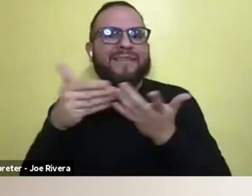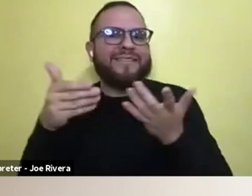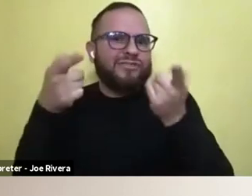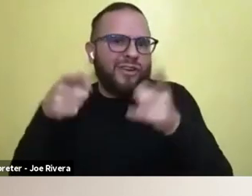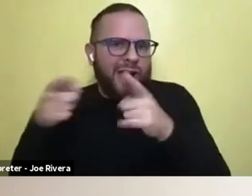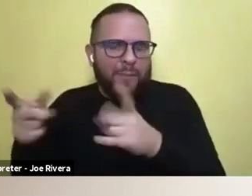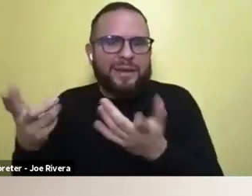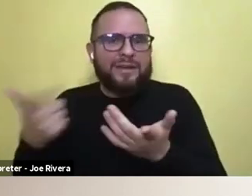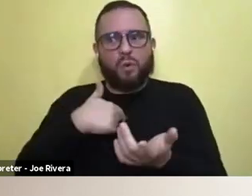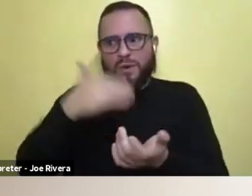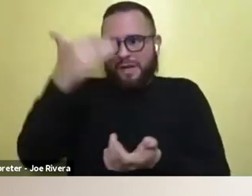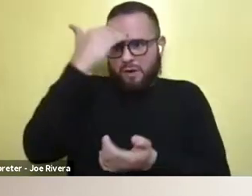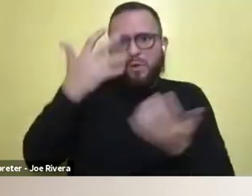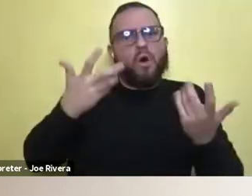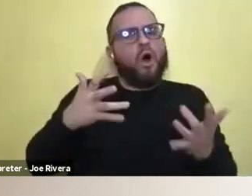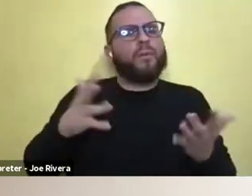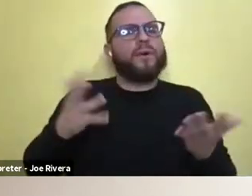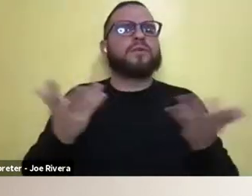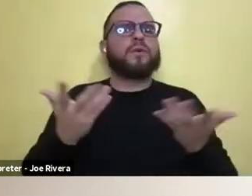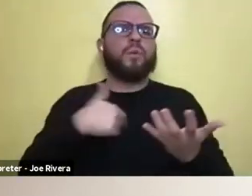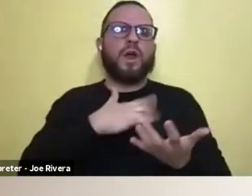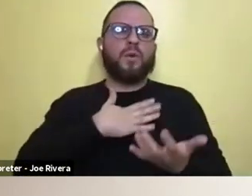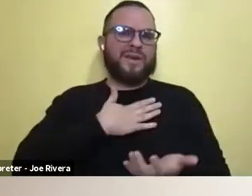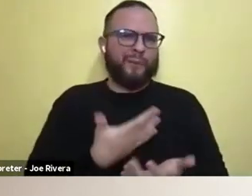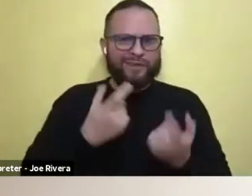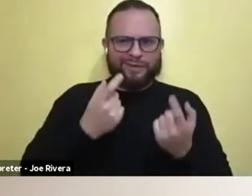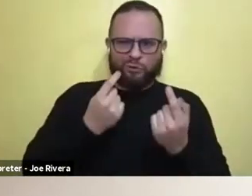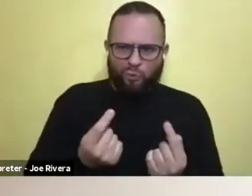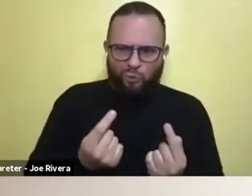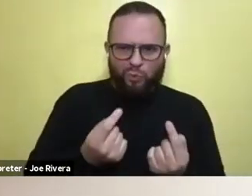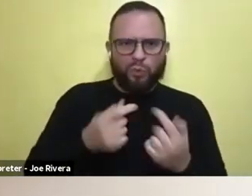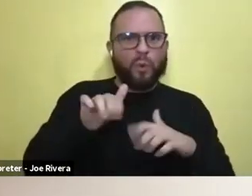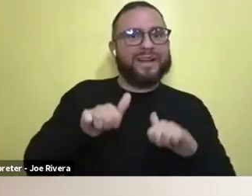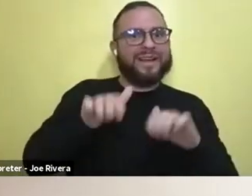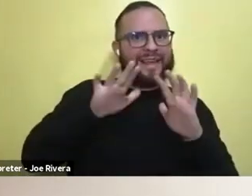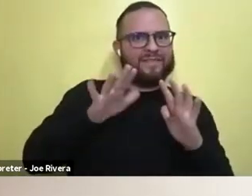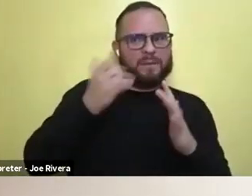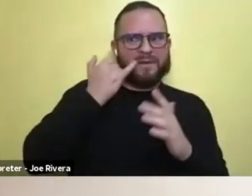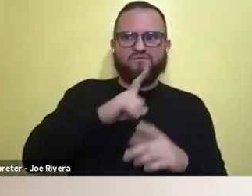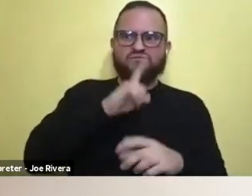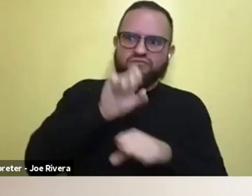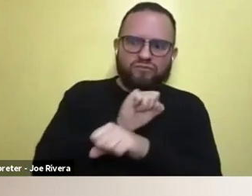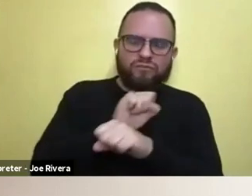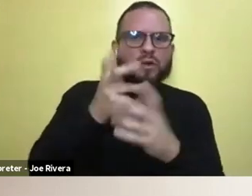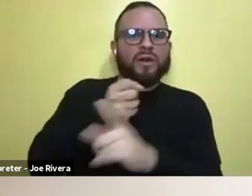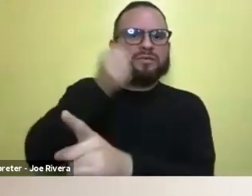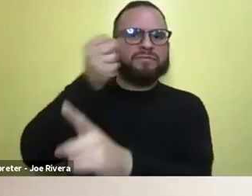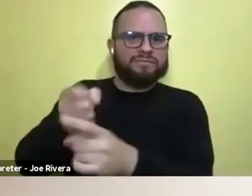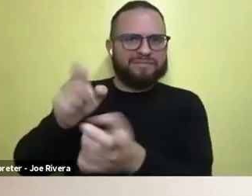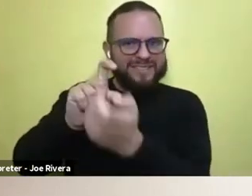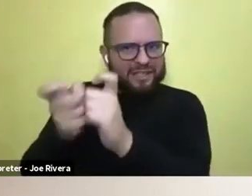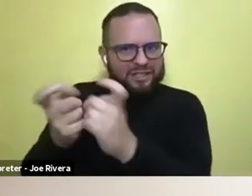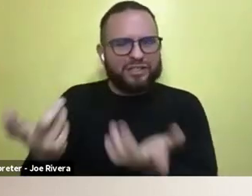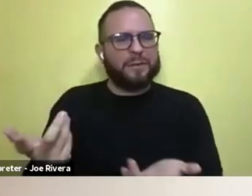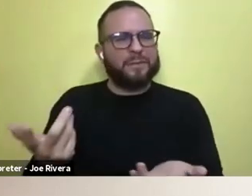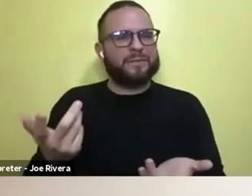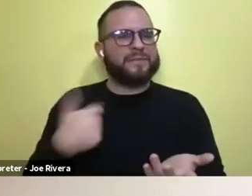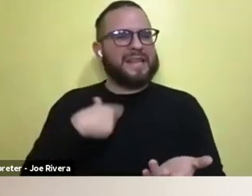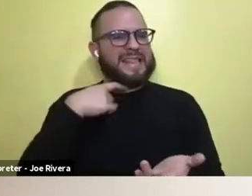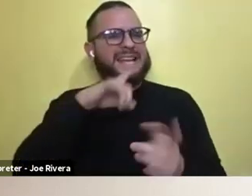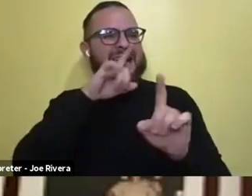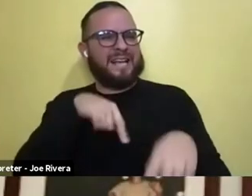what, what are we willing to do or give up to make sure that we change it? I think I answered like two or three of those questions, maybe.